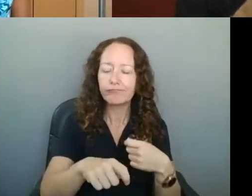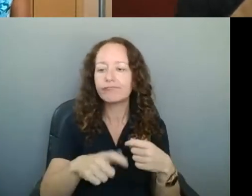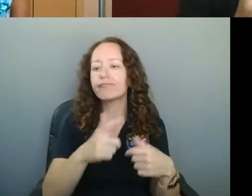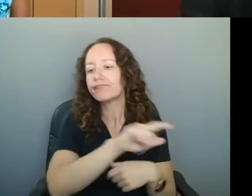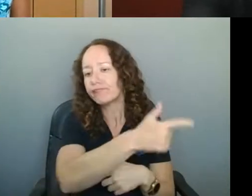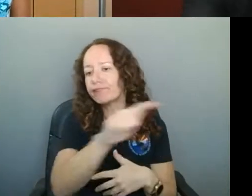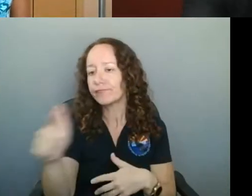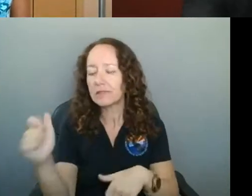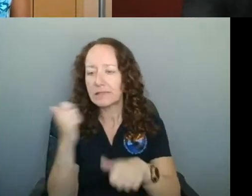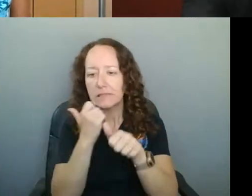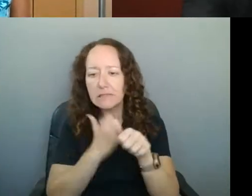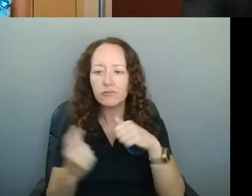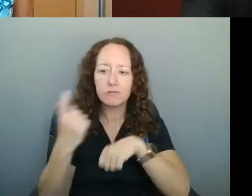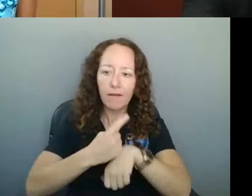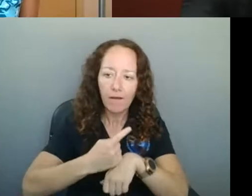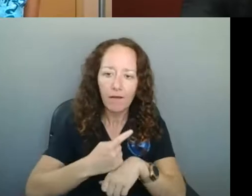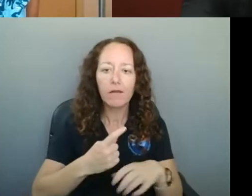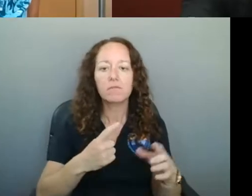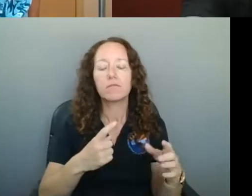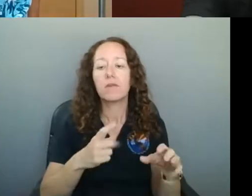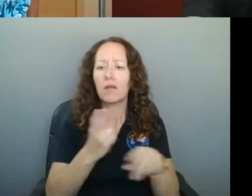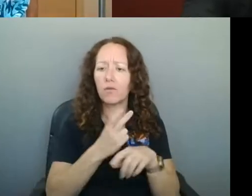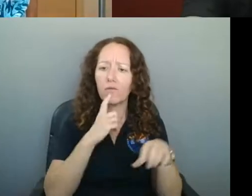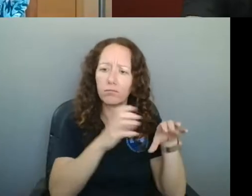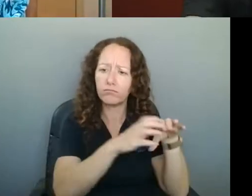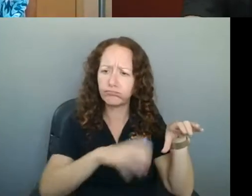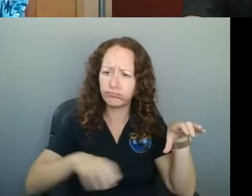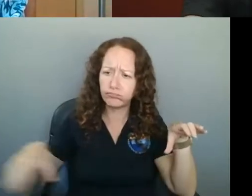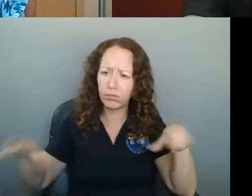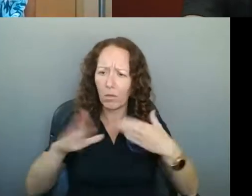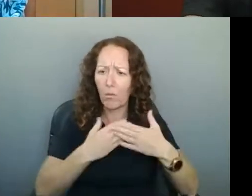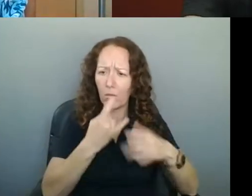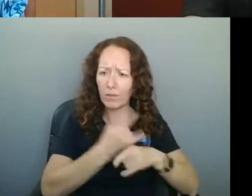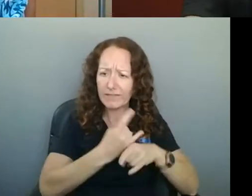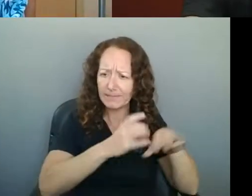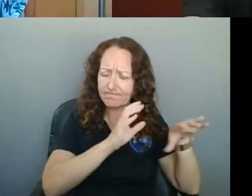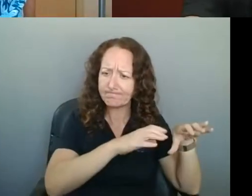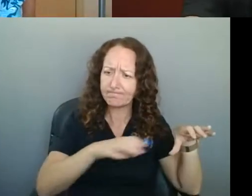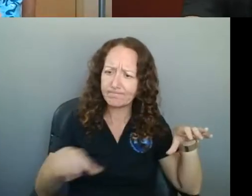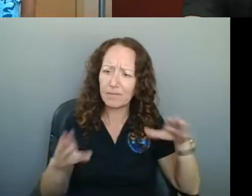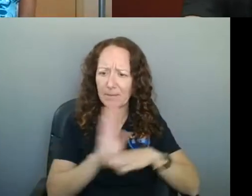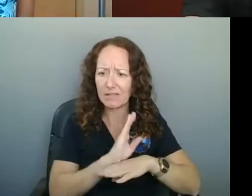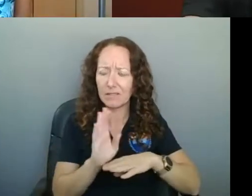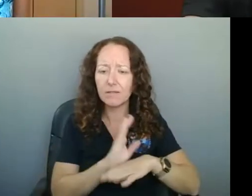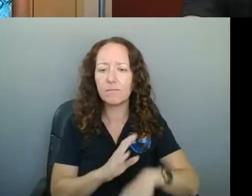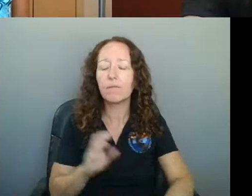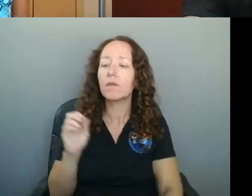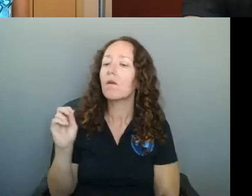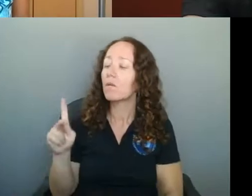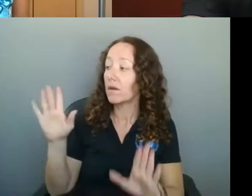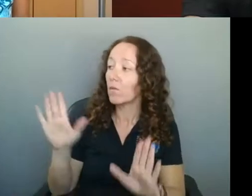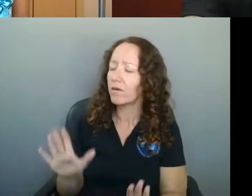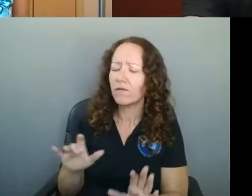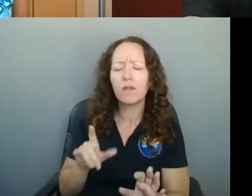Row if that is what can work. Okay, wonderful. And then, you know, how long are these requirements going to